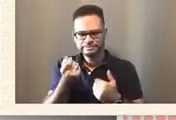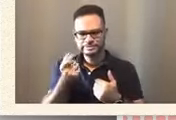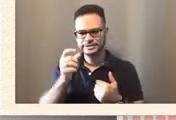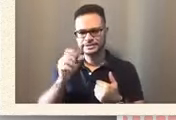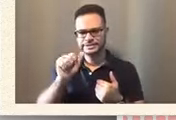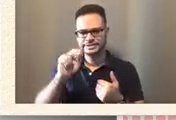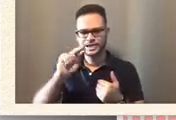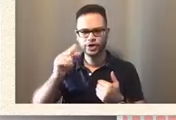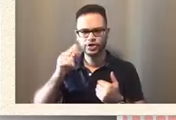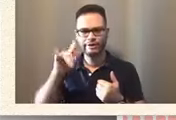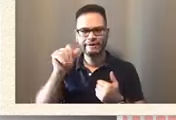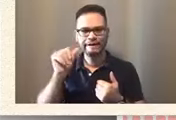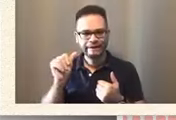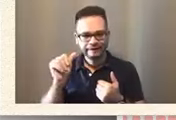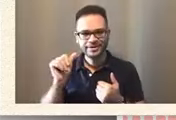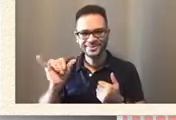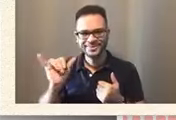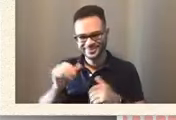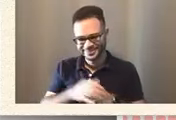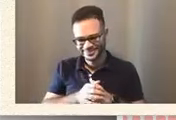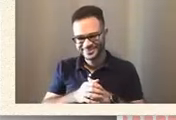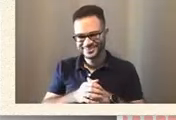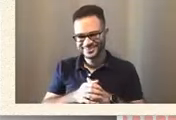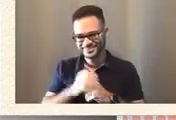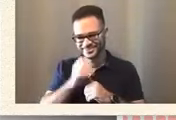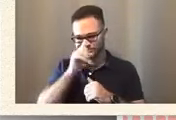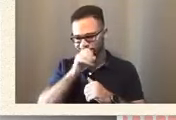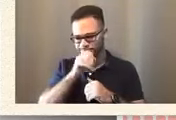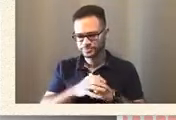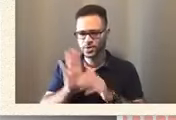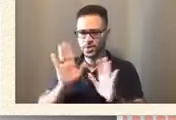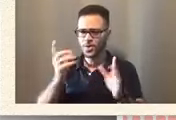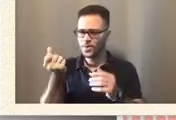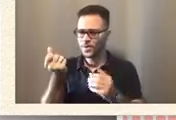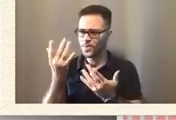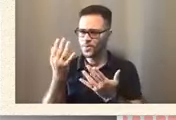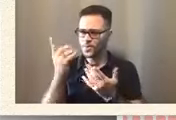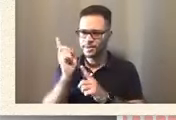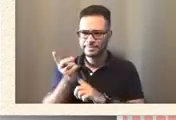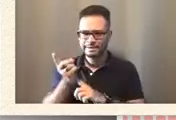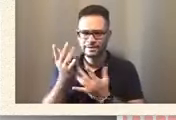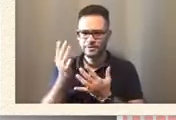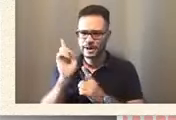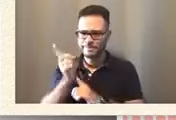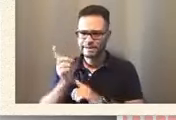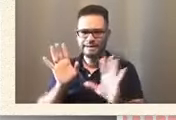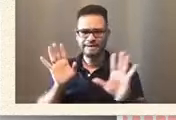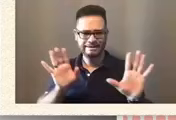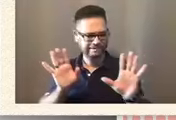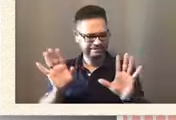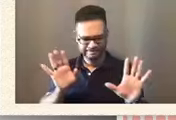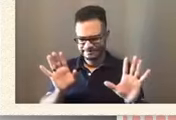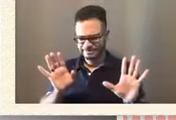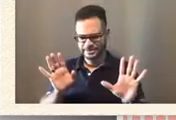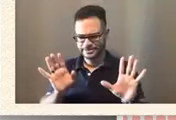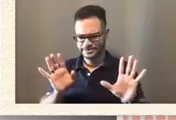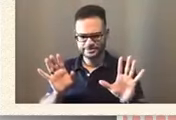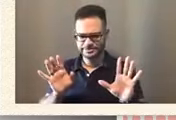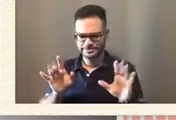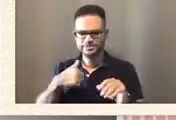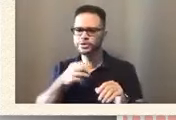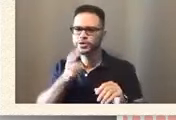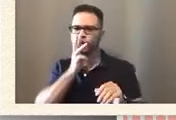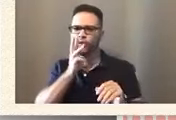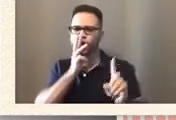Oh, wait a minute. Wait a minute. Okay. So I'm, this is just water. How can I be the